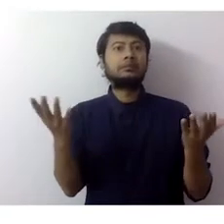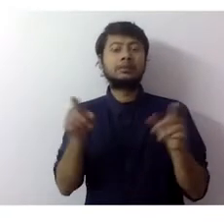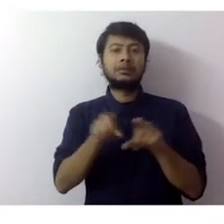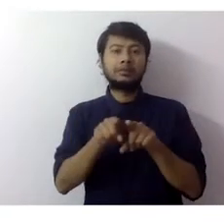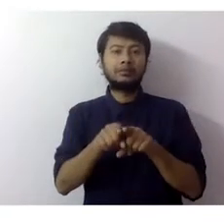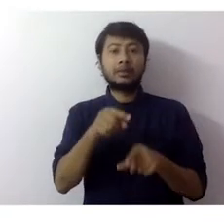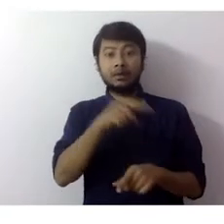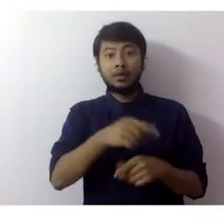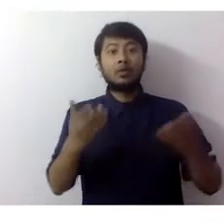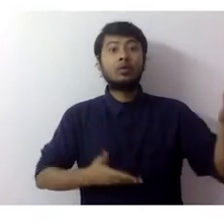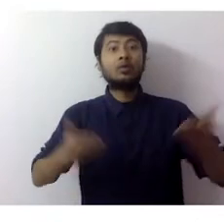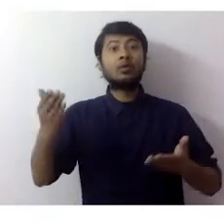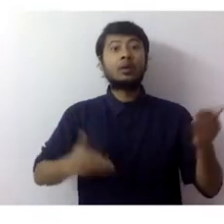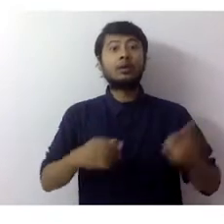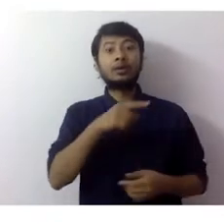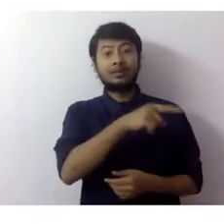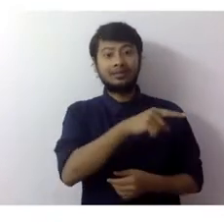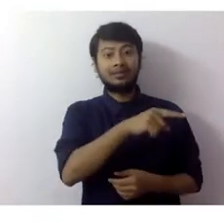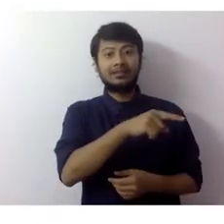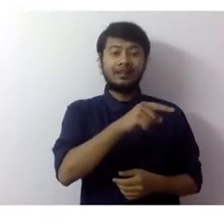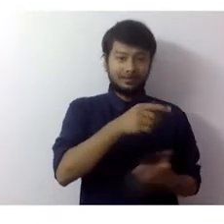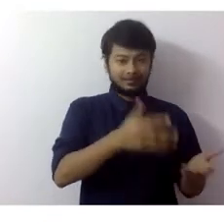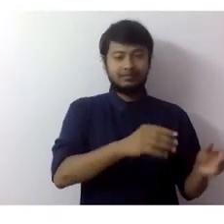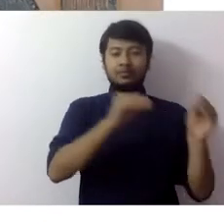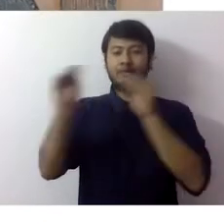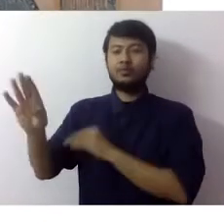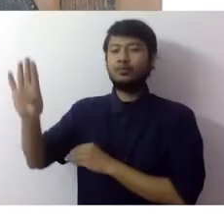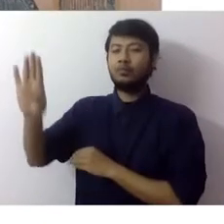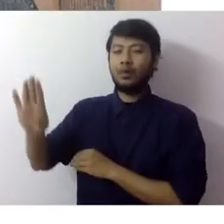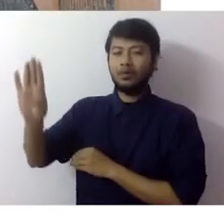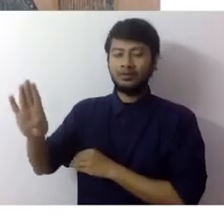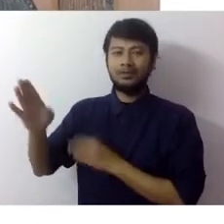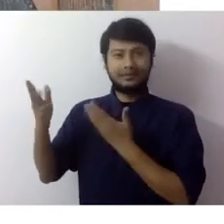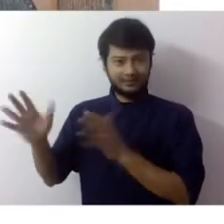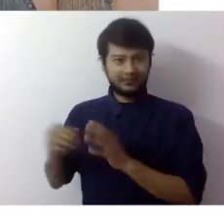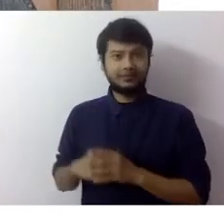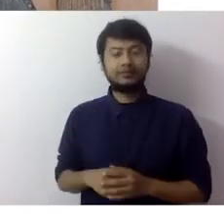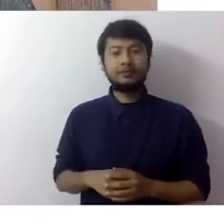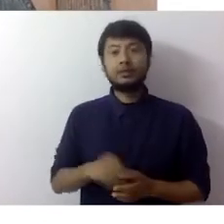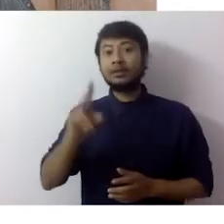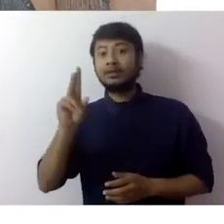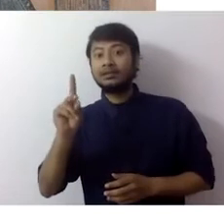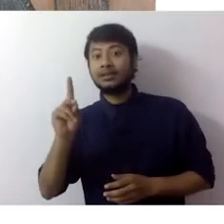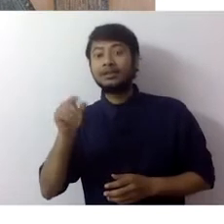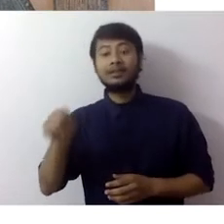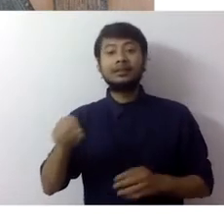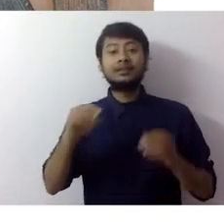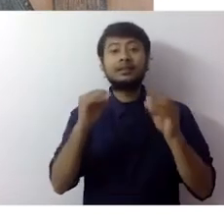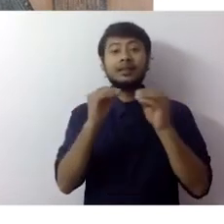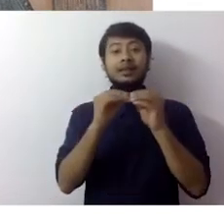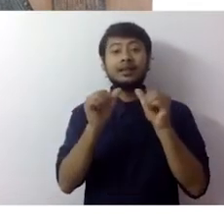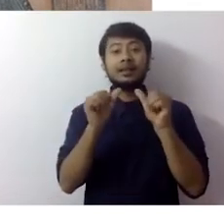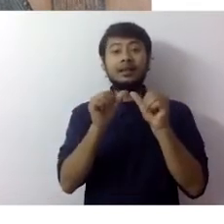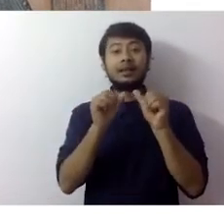Studio in Kolkata, now stored in the Museum of Fine Arts in Boston and the other by the equally unheard of printers from under the